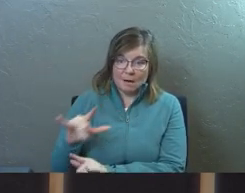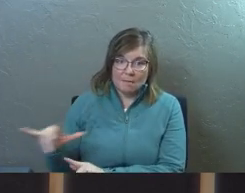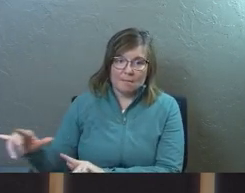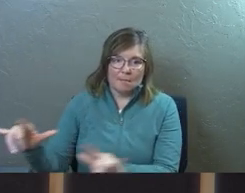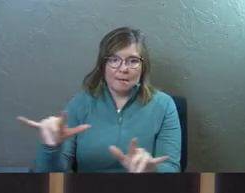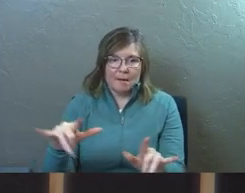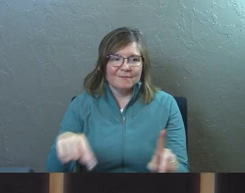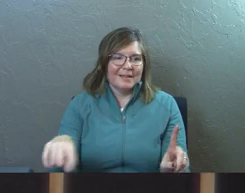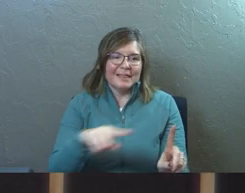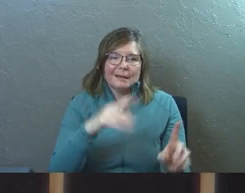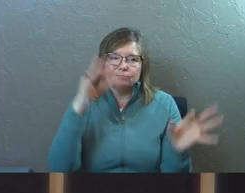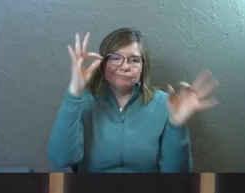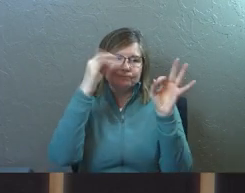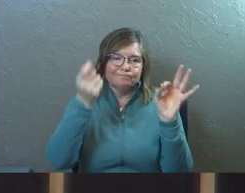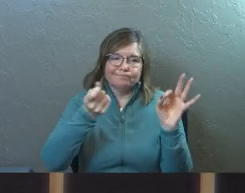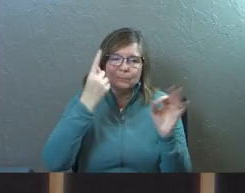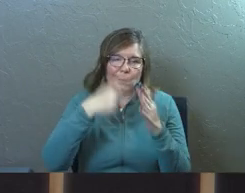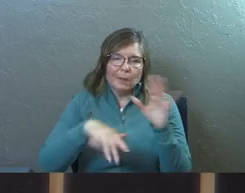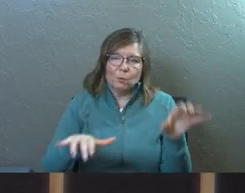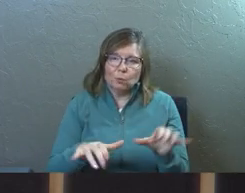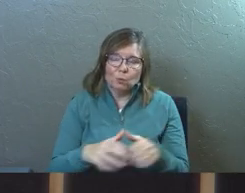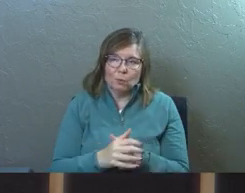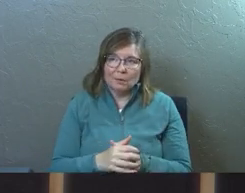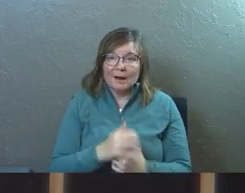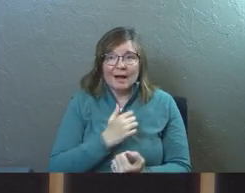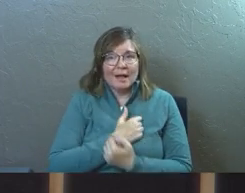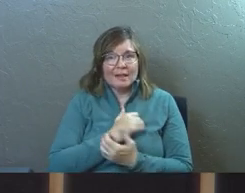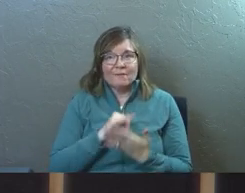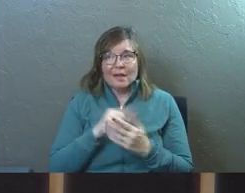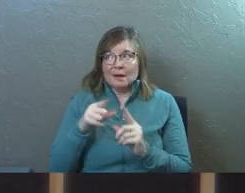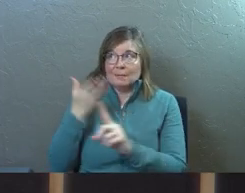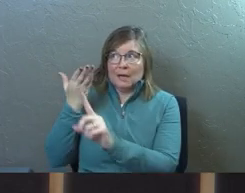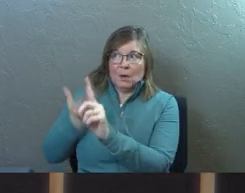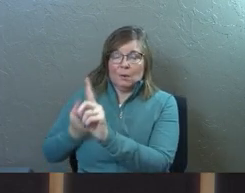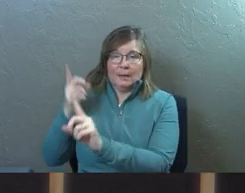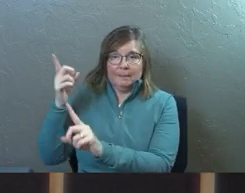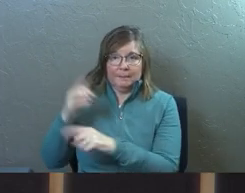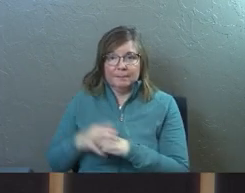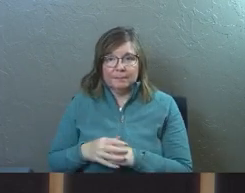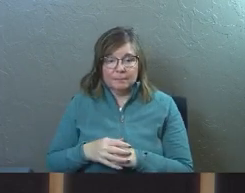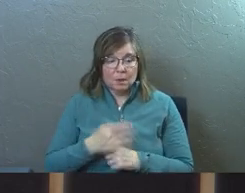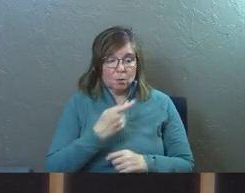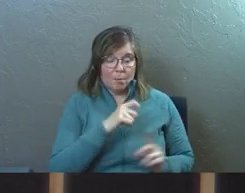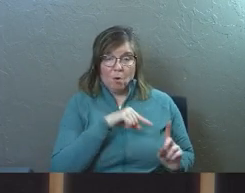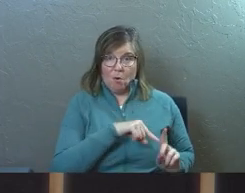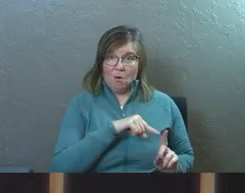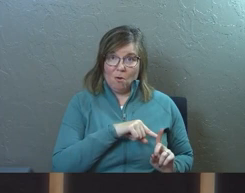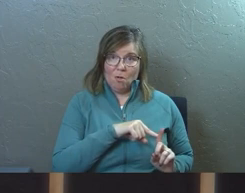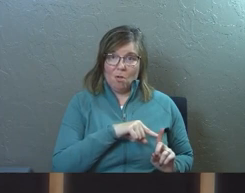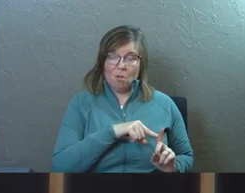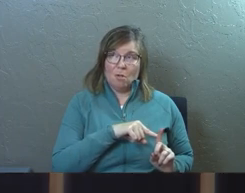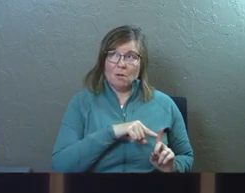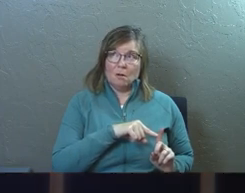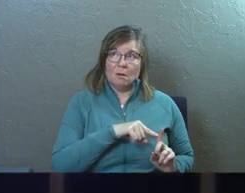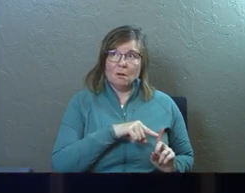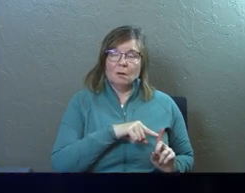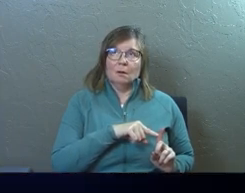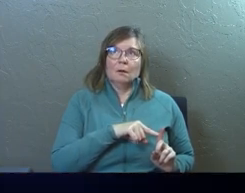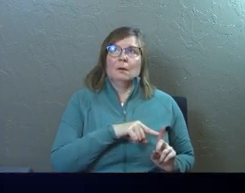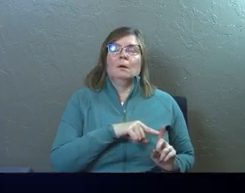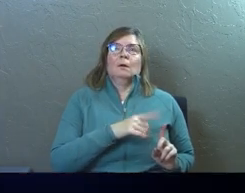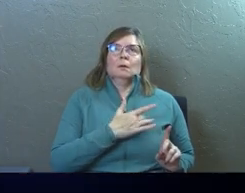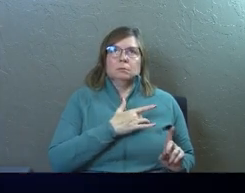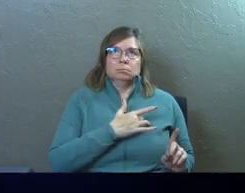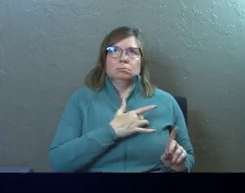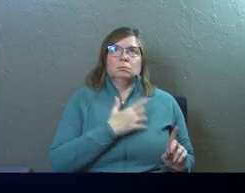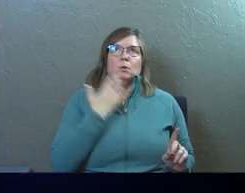says they didn't really know what they were doing. And I love that about him. And so Paul is just, he's falling right in line